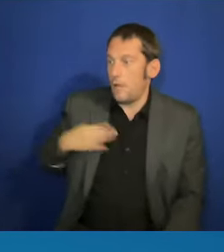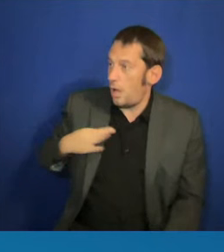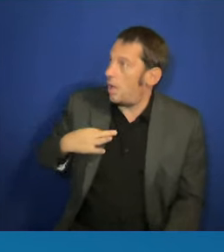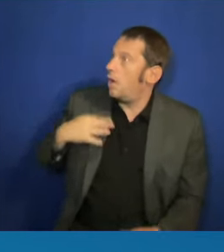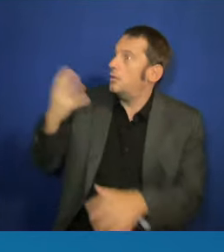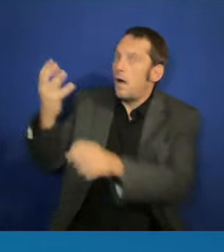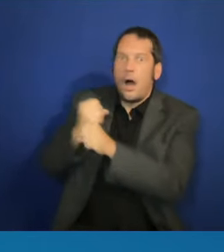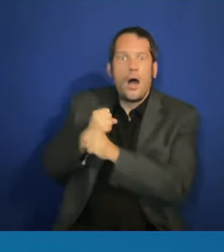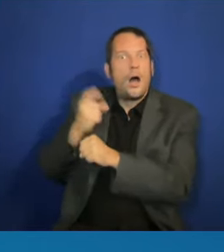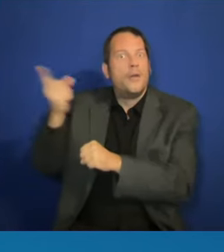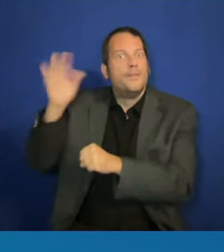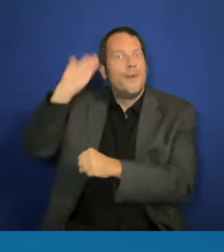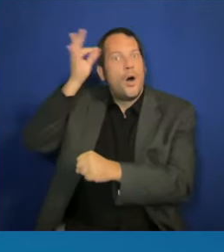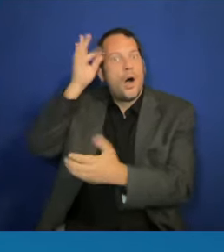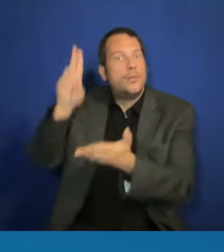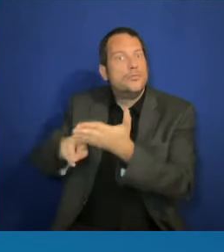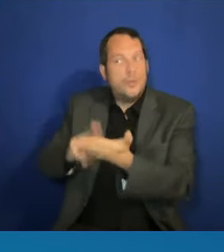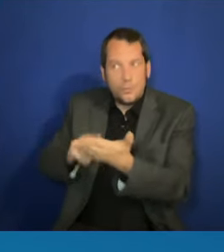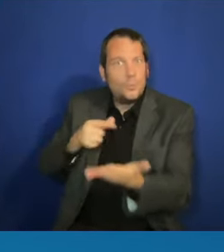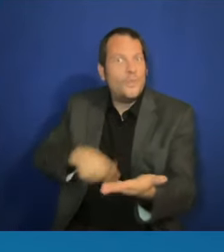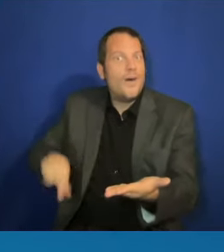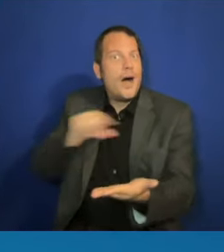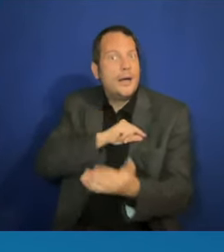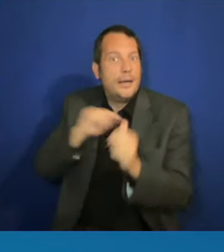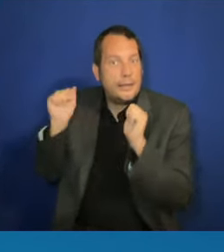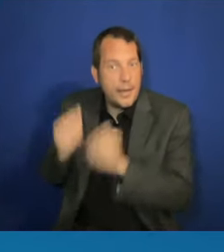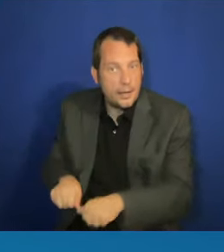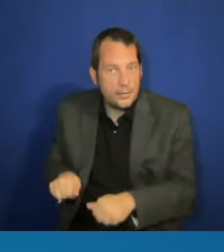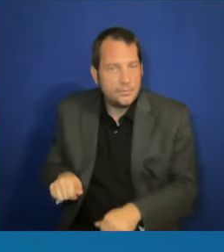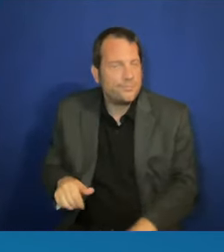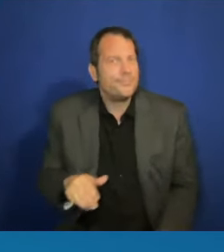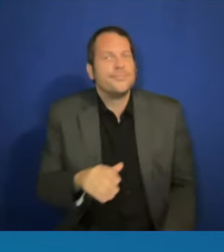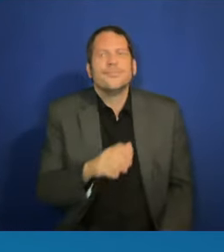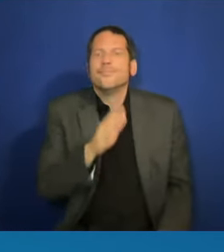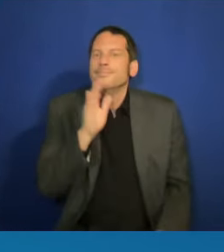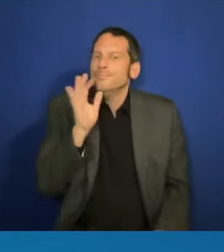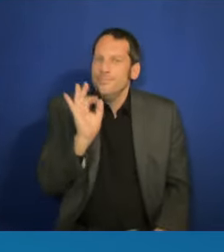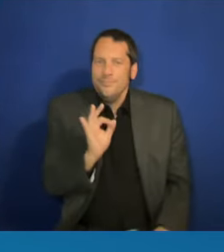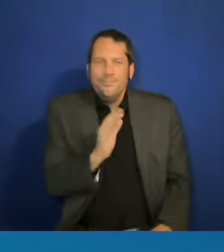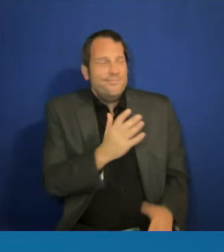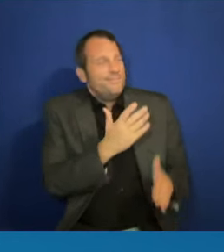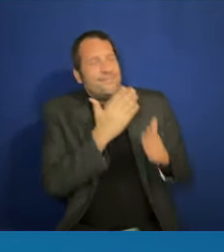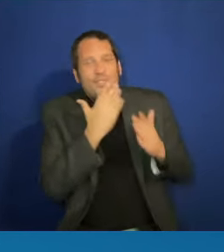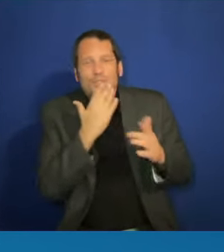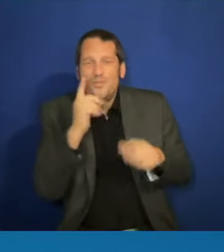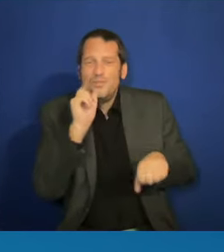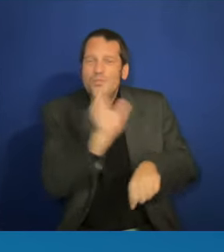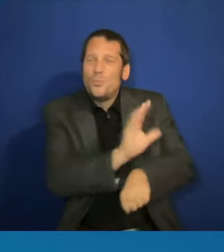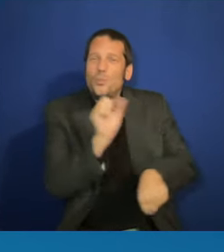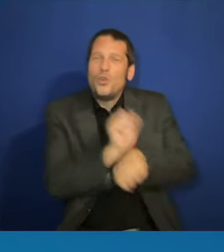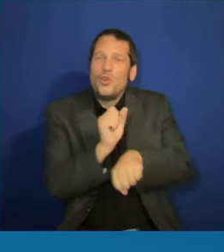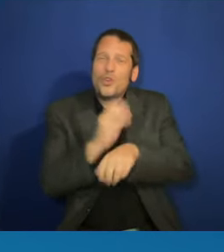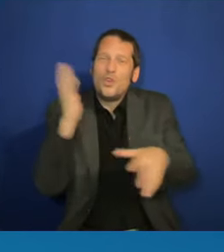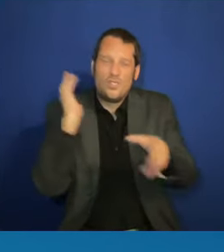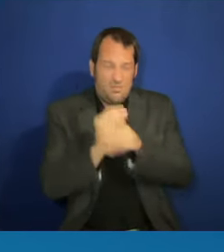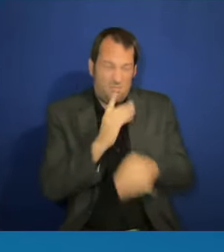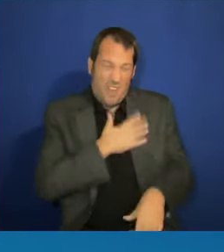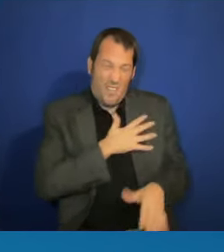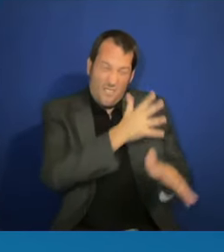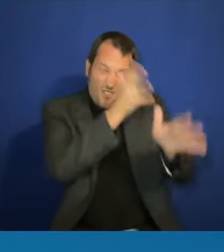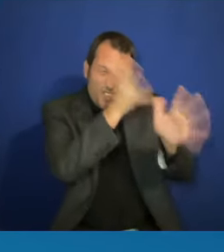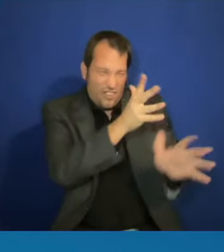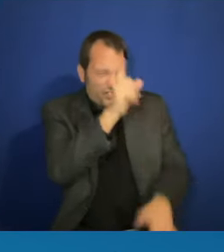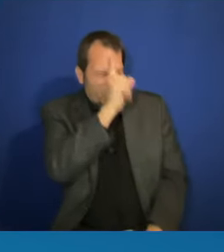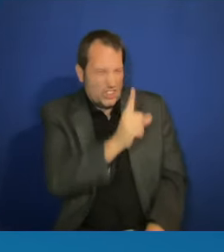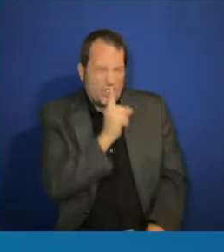because that's my grandfather would thank you because that was the difficulty for Latinos is though we're